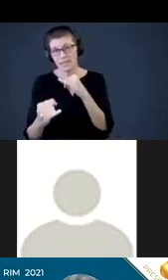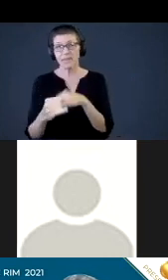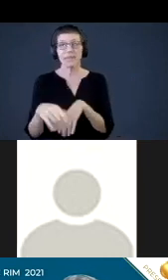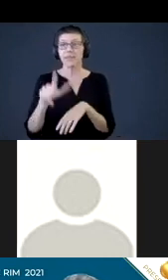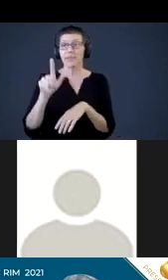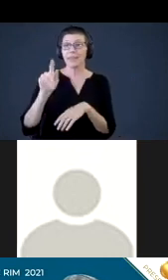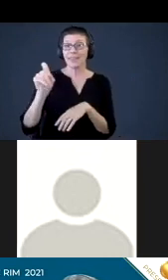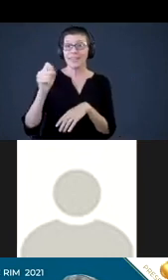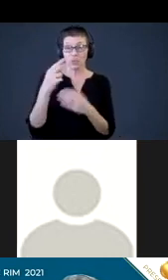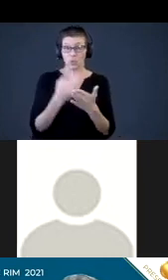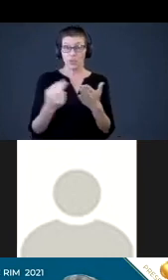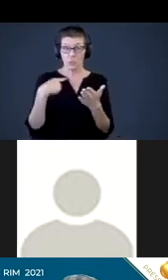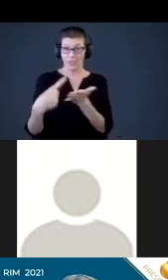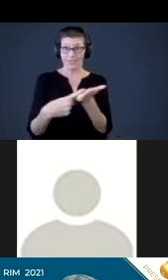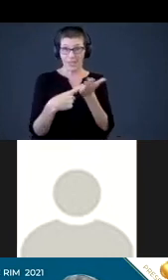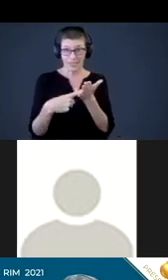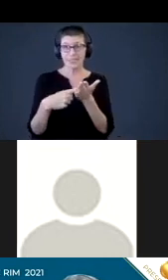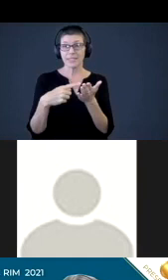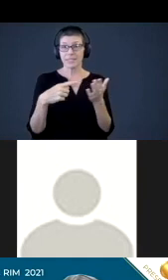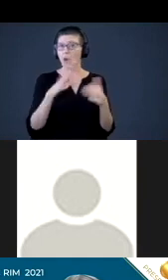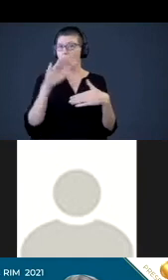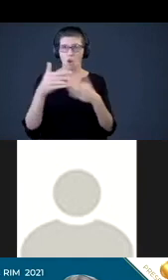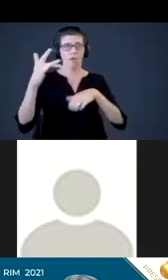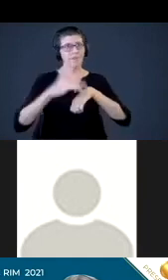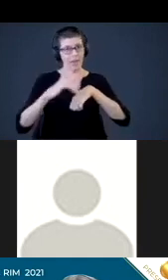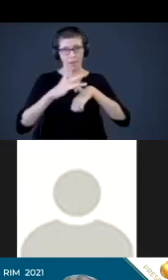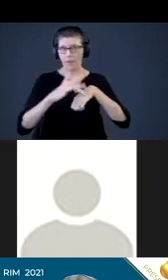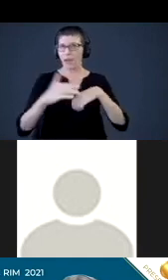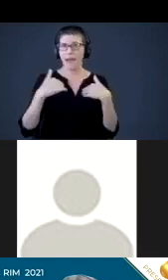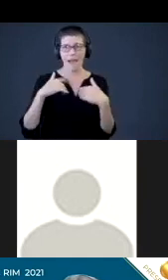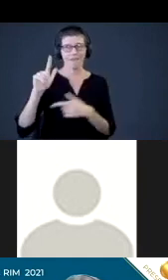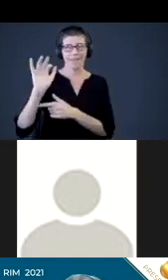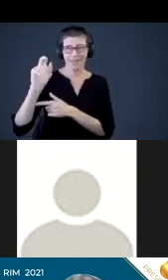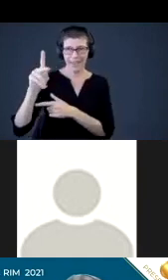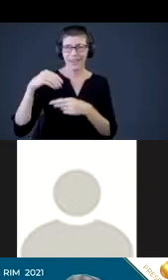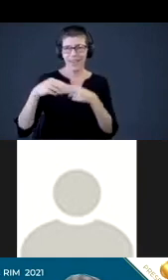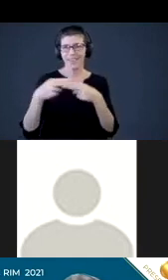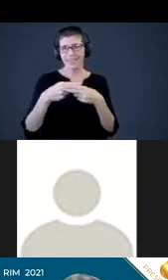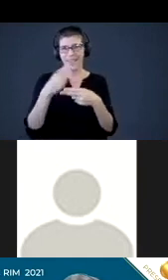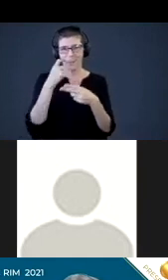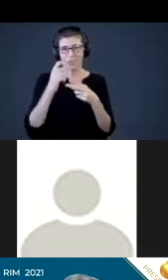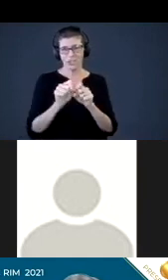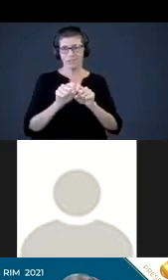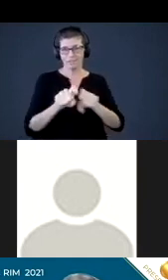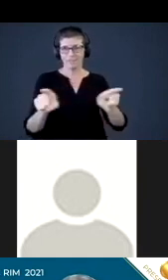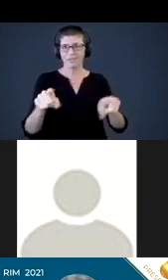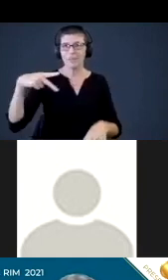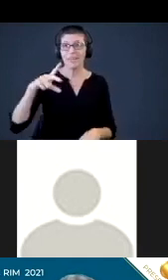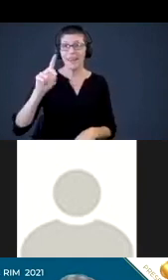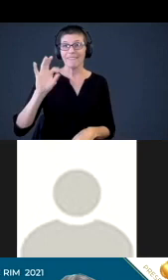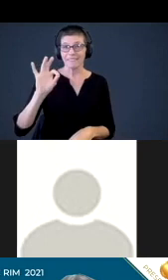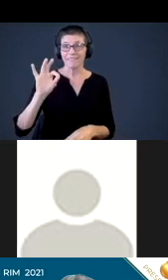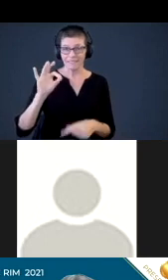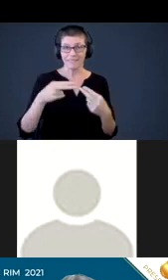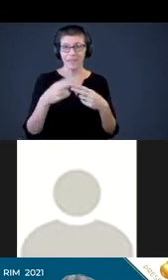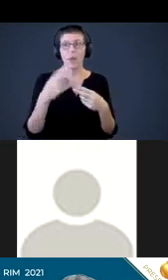that we discuss in these slides are all available hyperlinked in the slide deck that we have just shared, the PDF slide deck, and